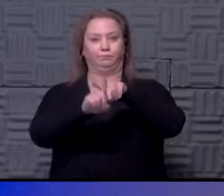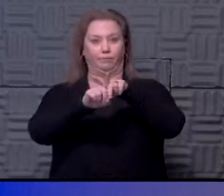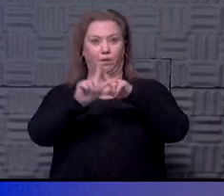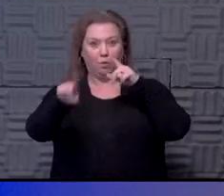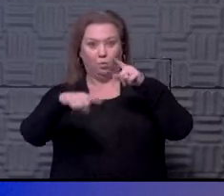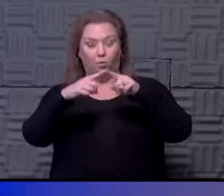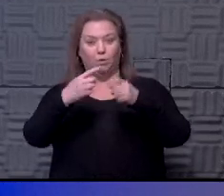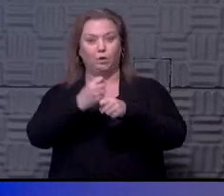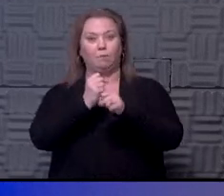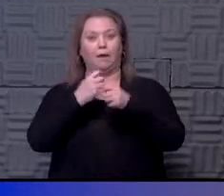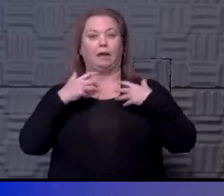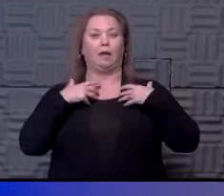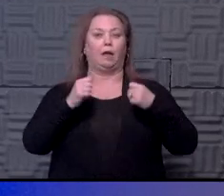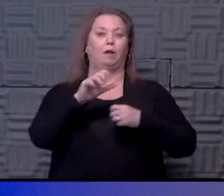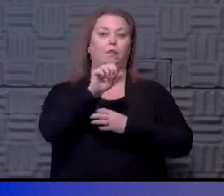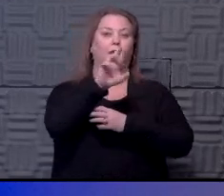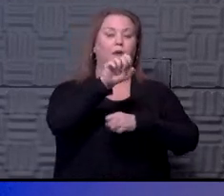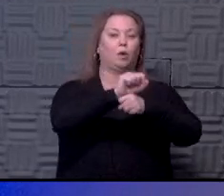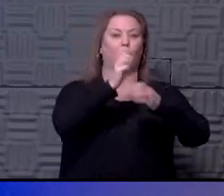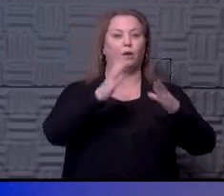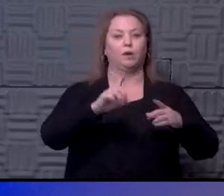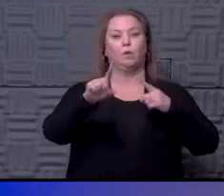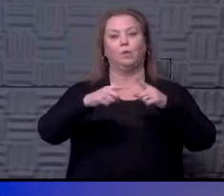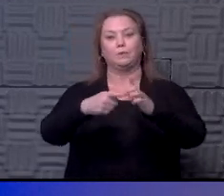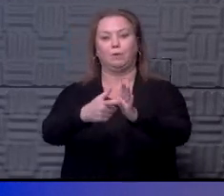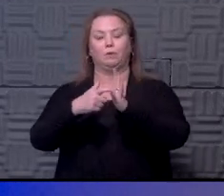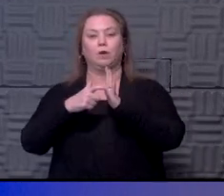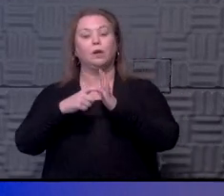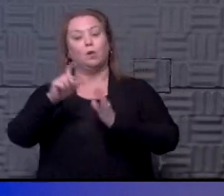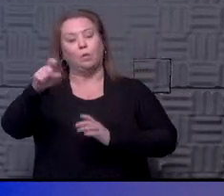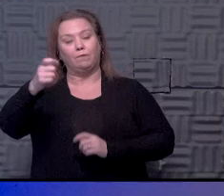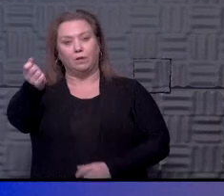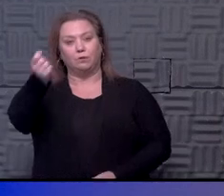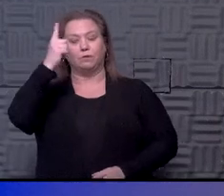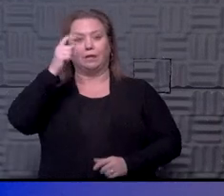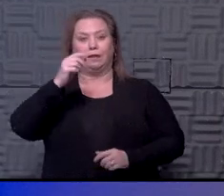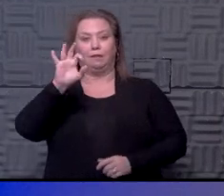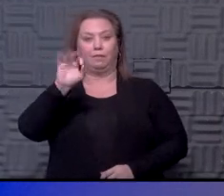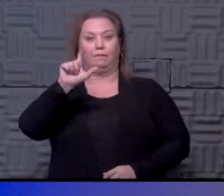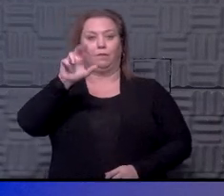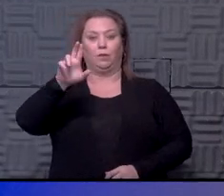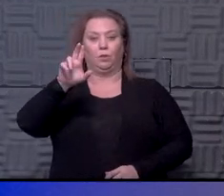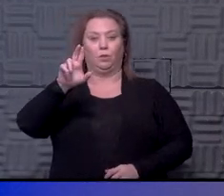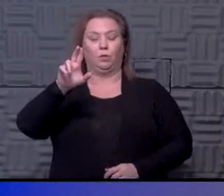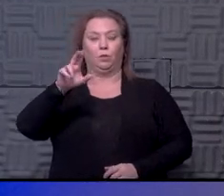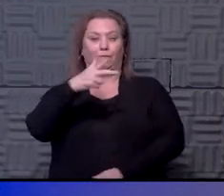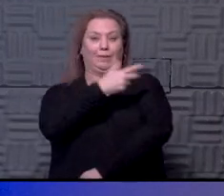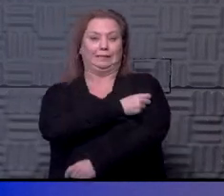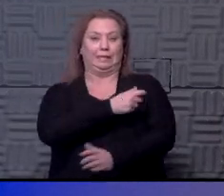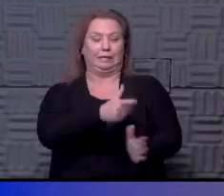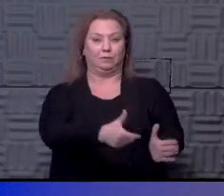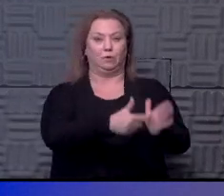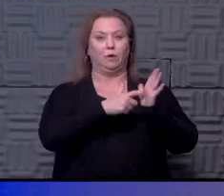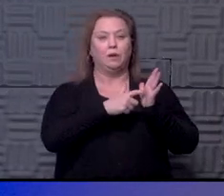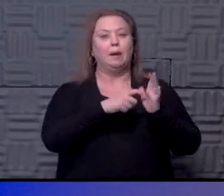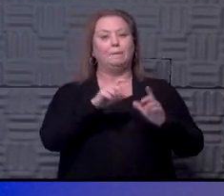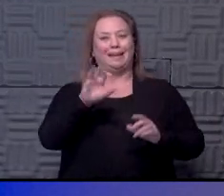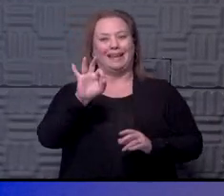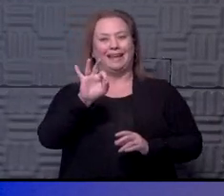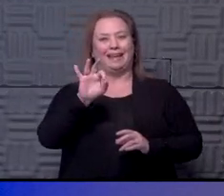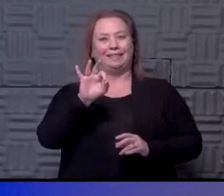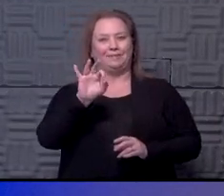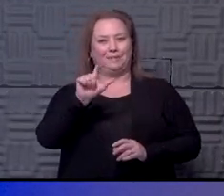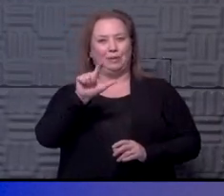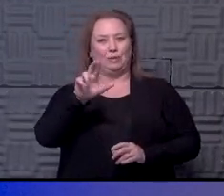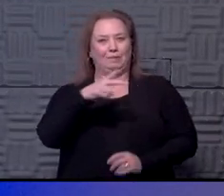When are you going to make health care workers? When is it going to be mandatory? Well, we have to understand that influenza vaccination is mandatory, but that is an approved vaccine.